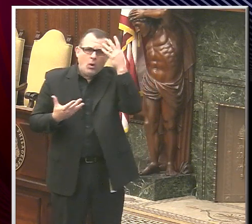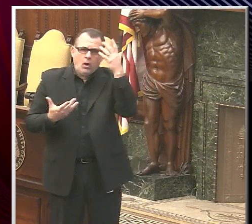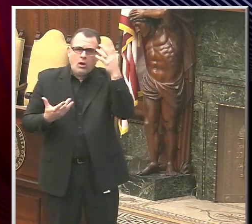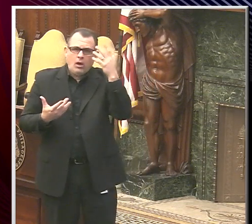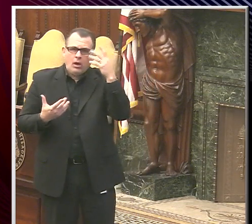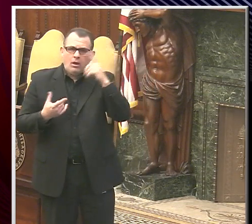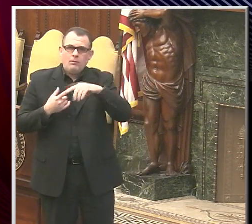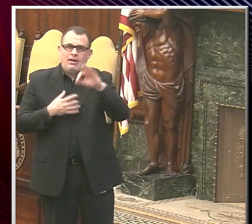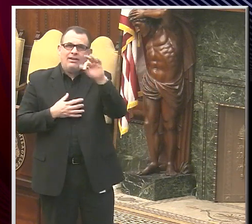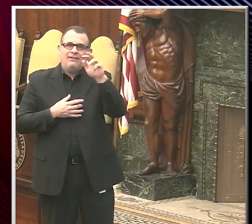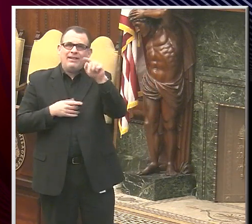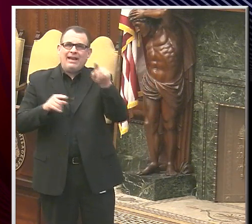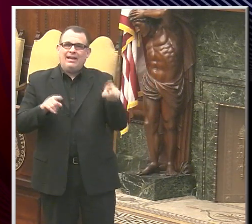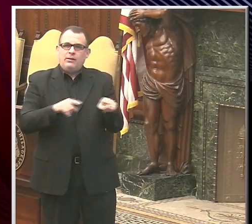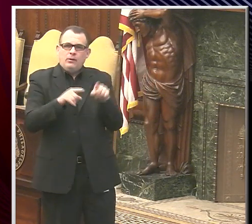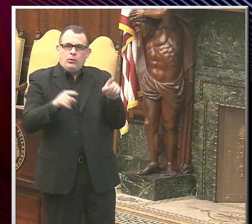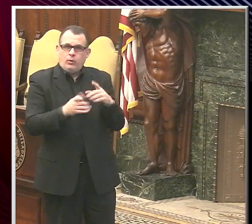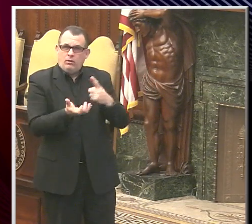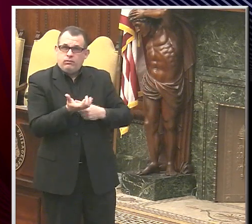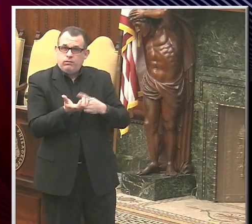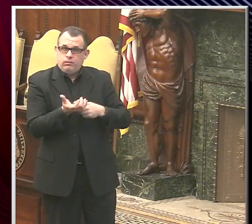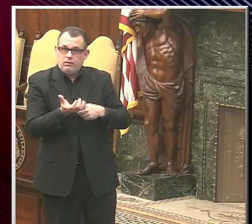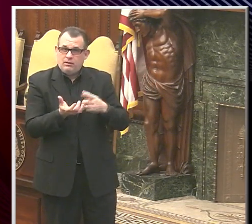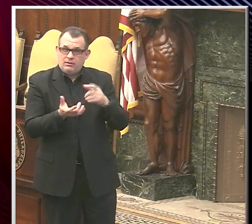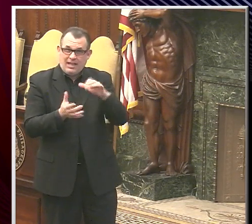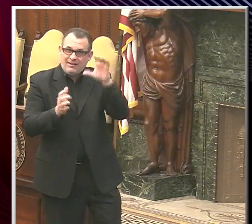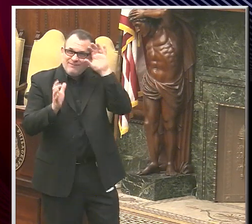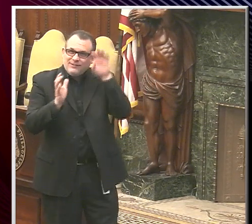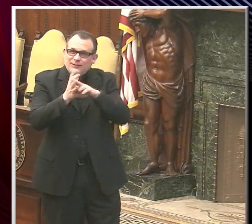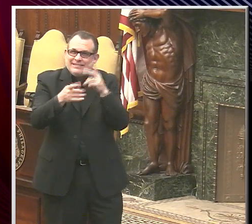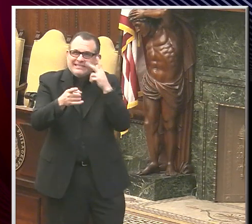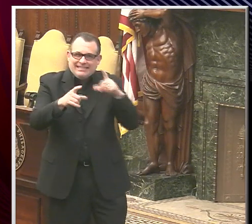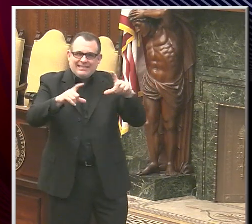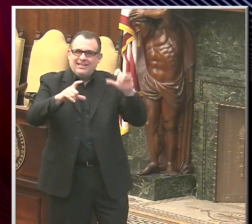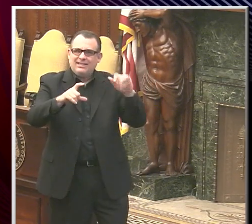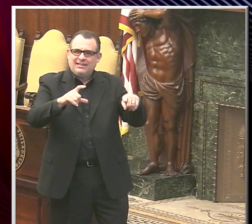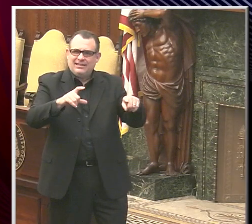has gone about. Is that photo hype or is it valid concern?